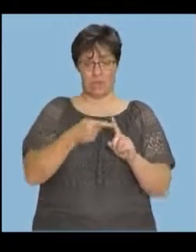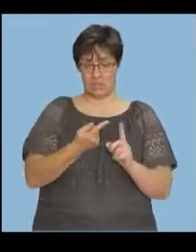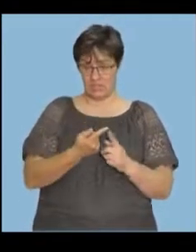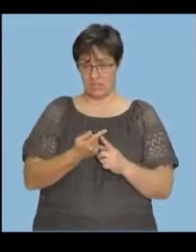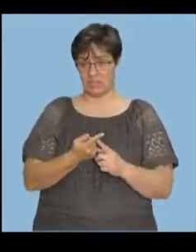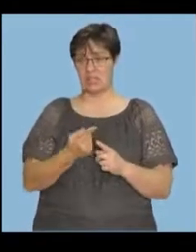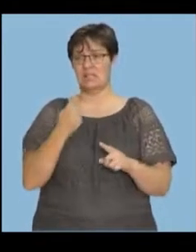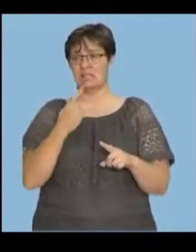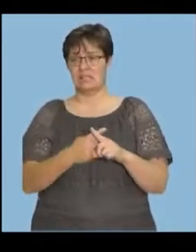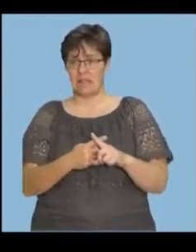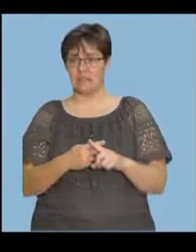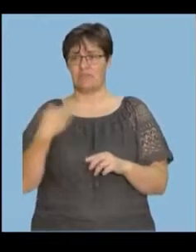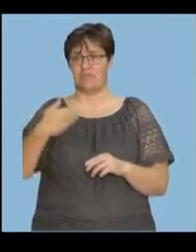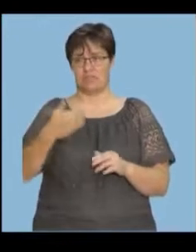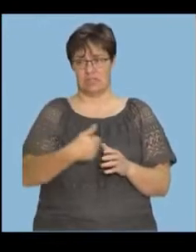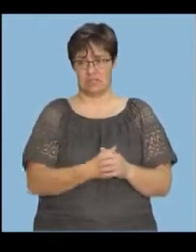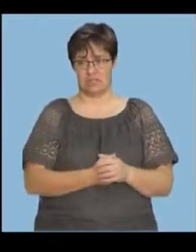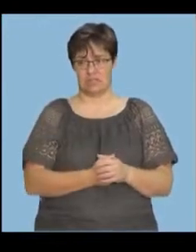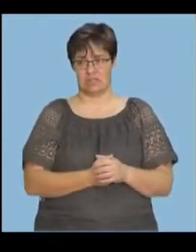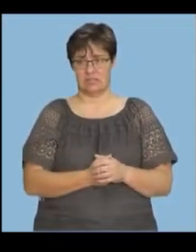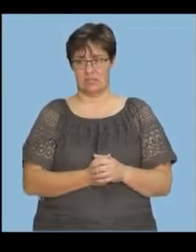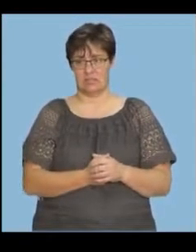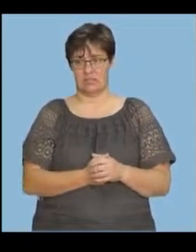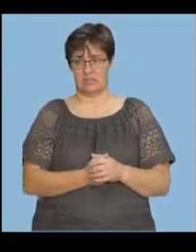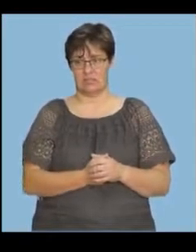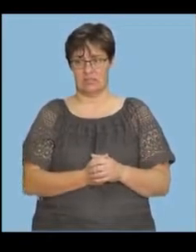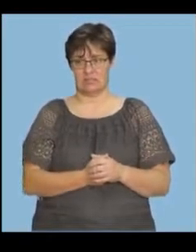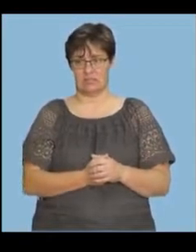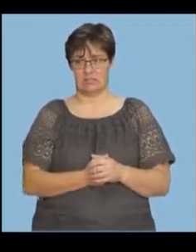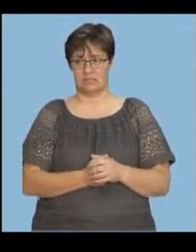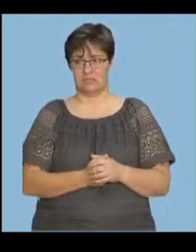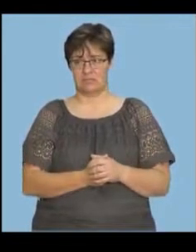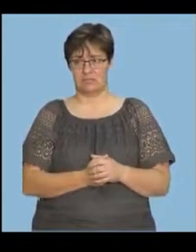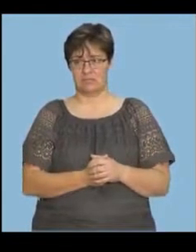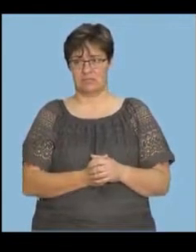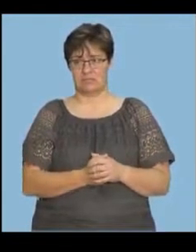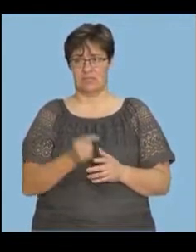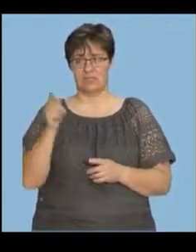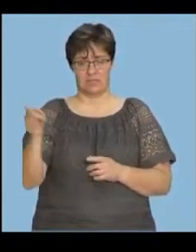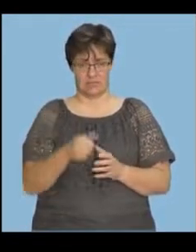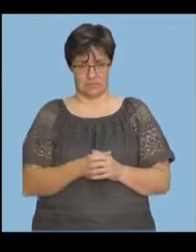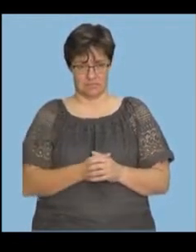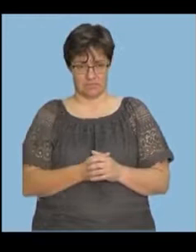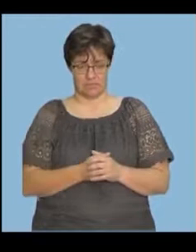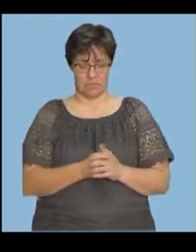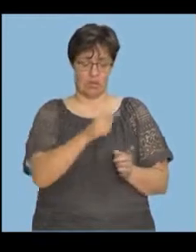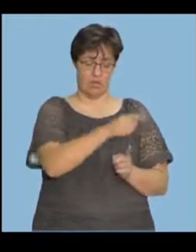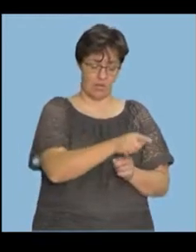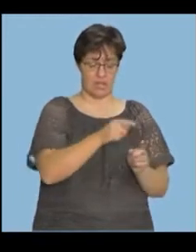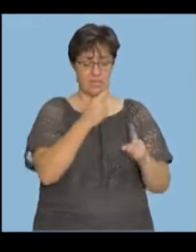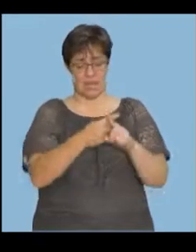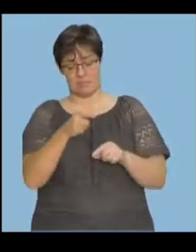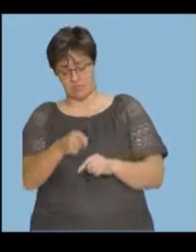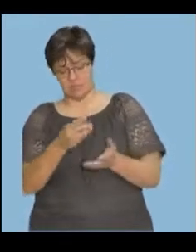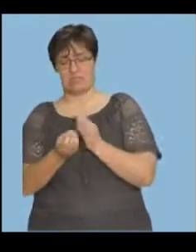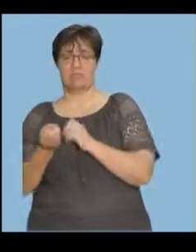frequencies. This time this, you're multiplying those. This time this, you get that. So we add